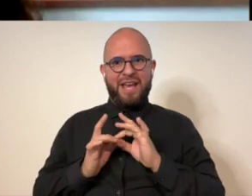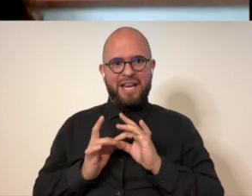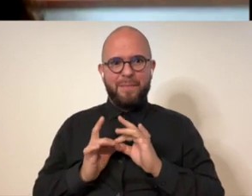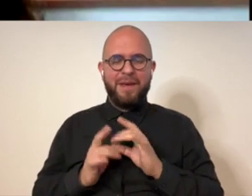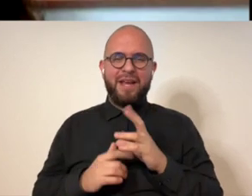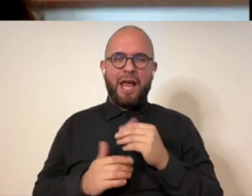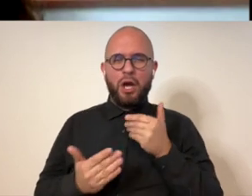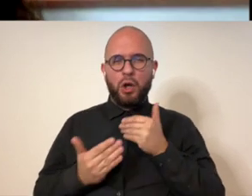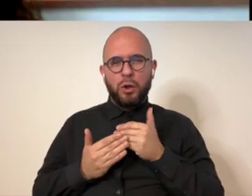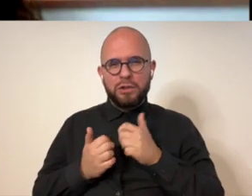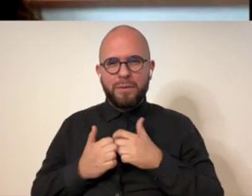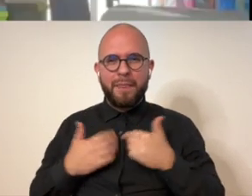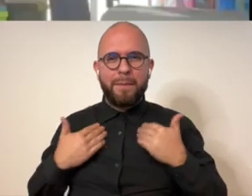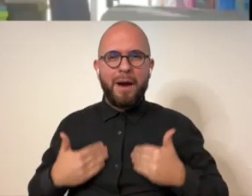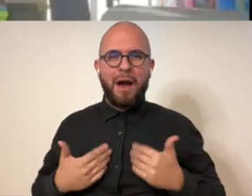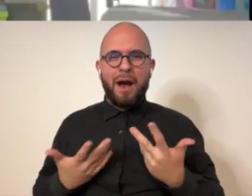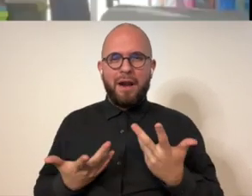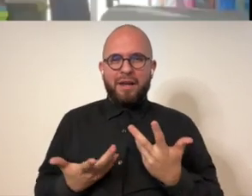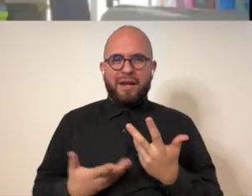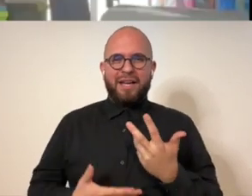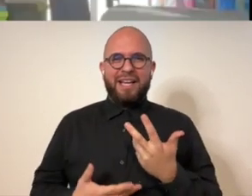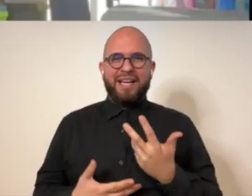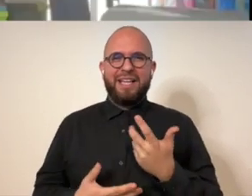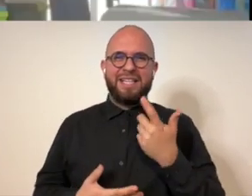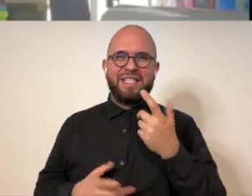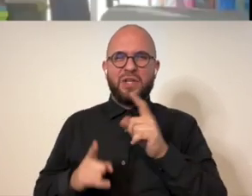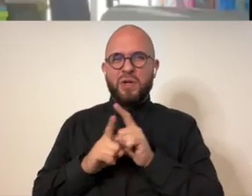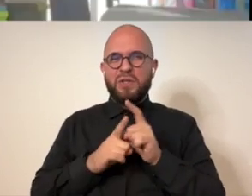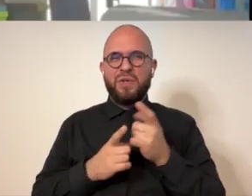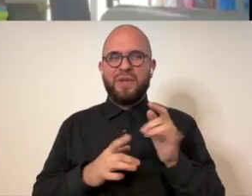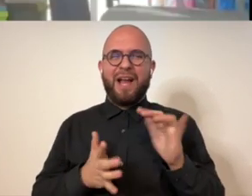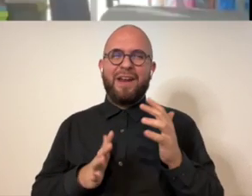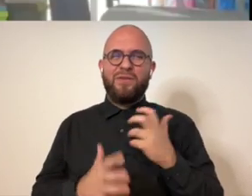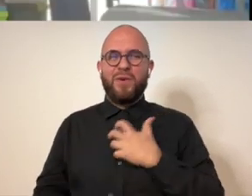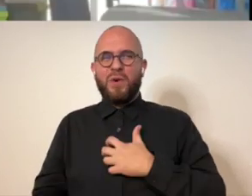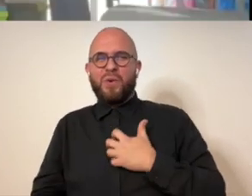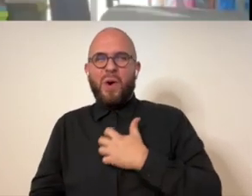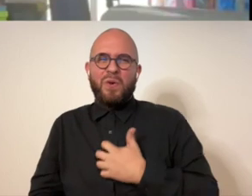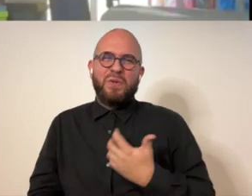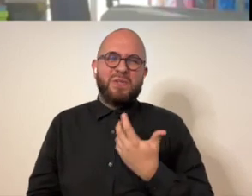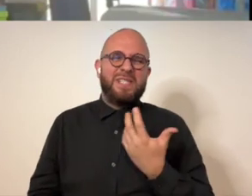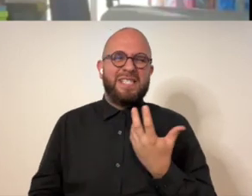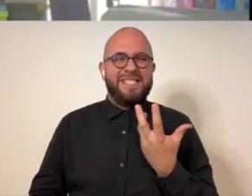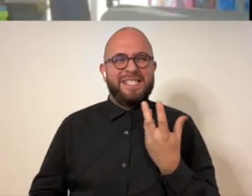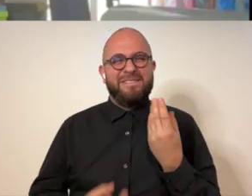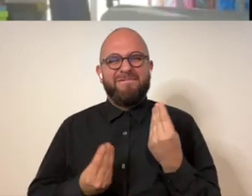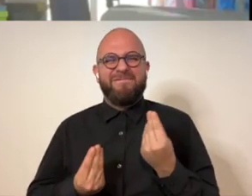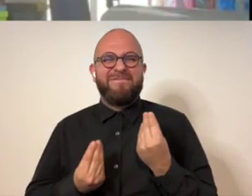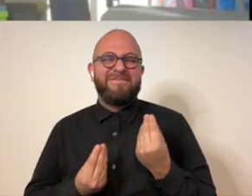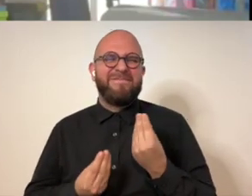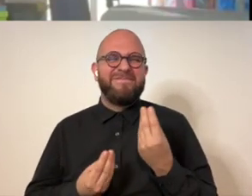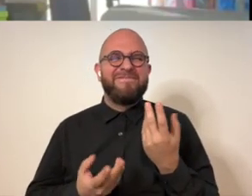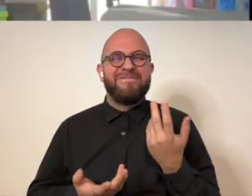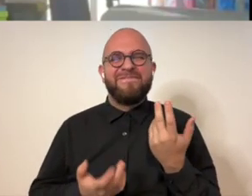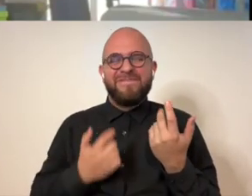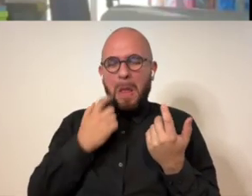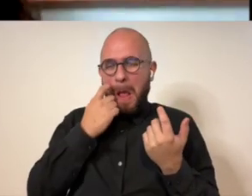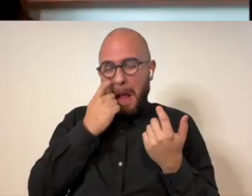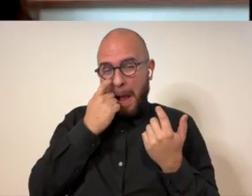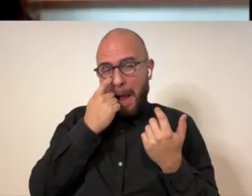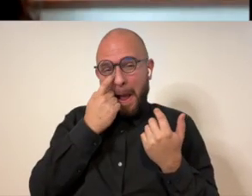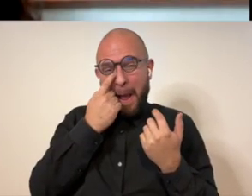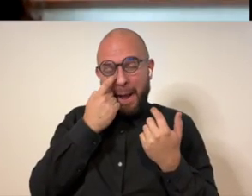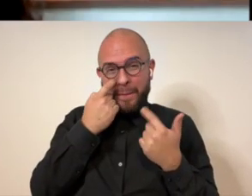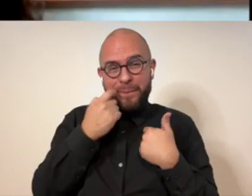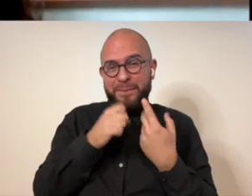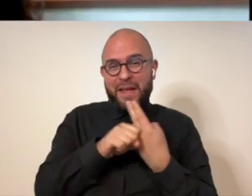a real sense of intimacy and like closeness with the body that comes from those kind of gross gritty materials yeah